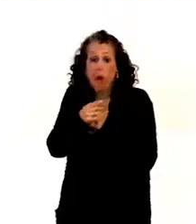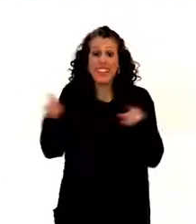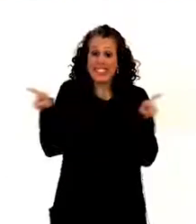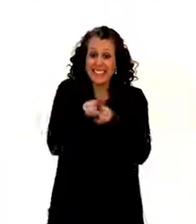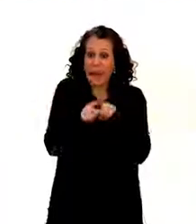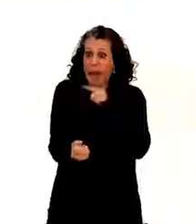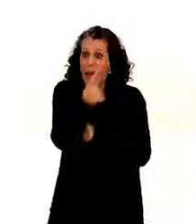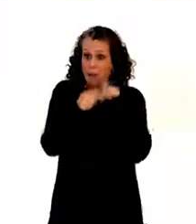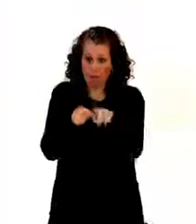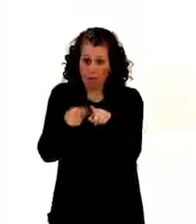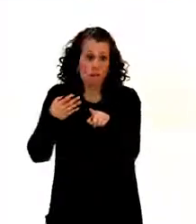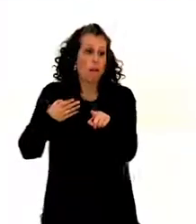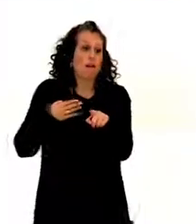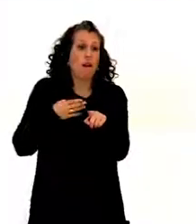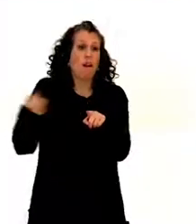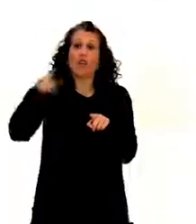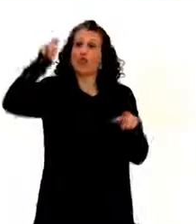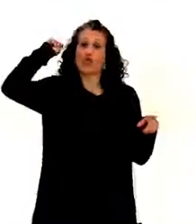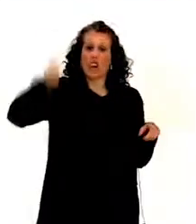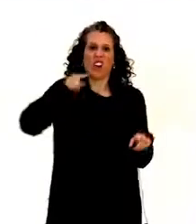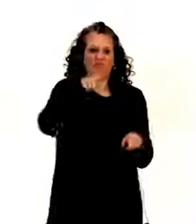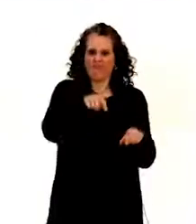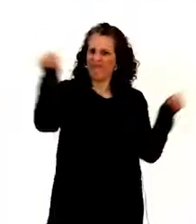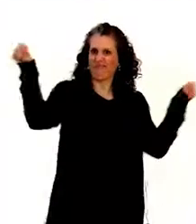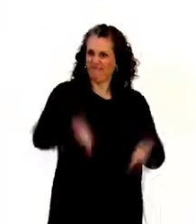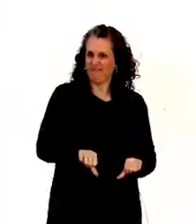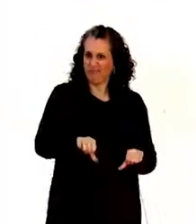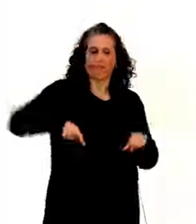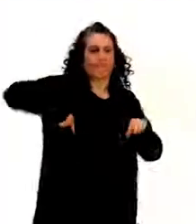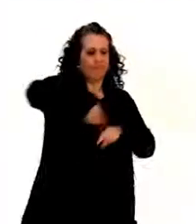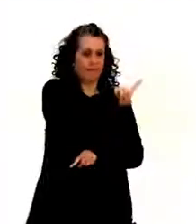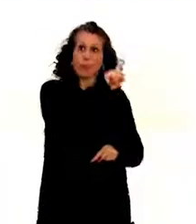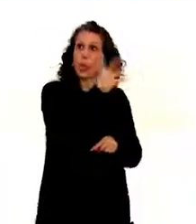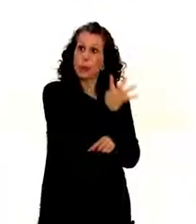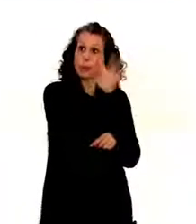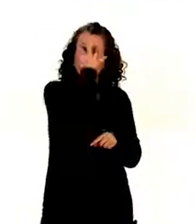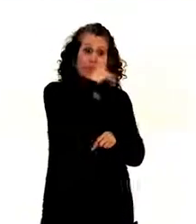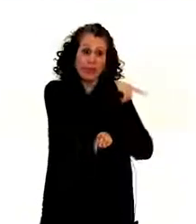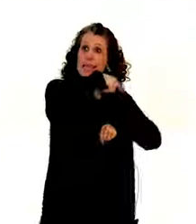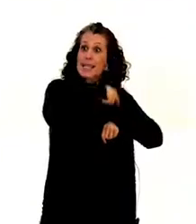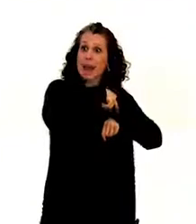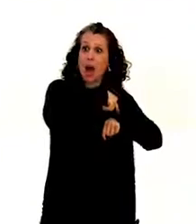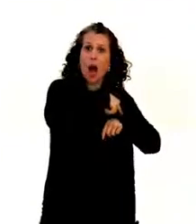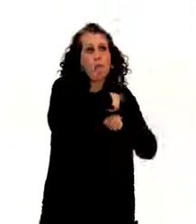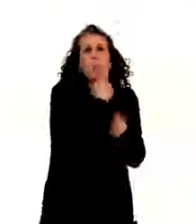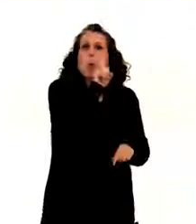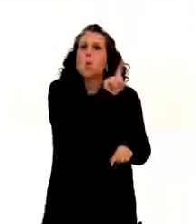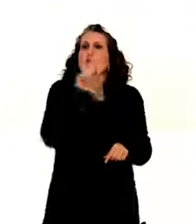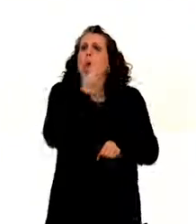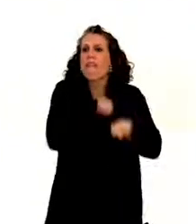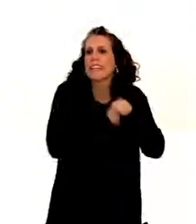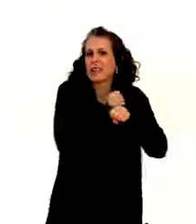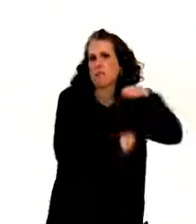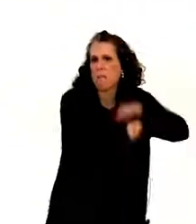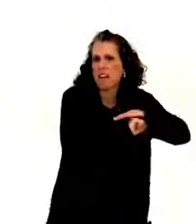same crime, was found guilty in a trial, and was sentenced to prison, it would be maybe 12 years of prison